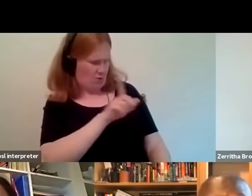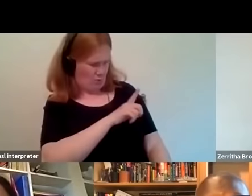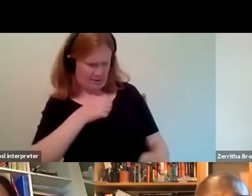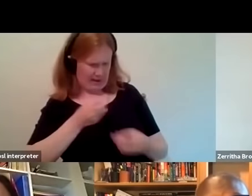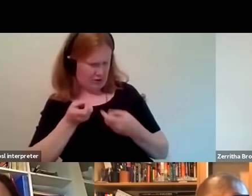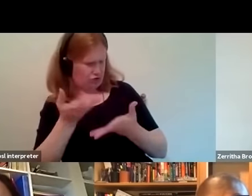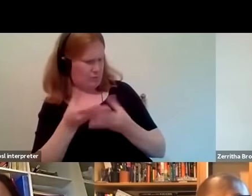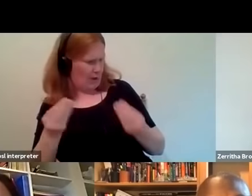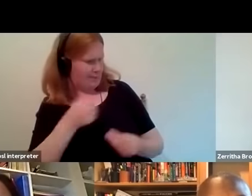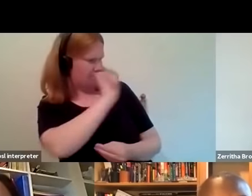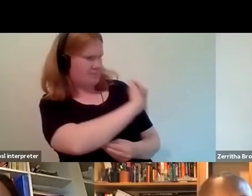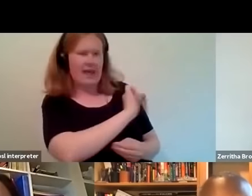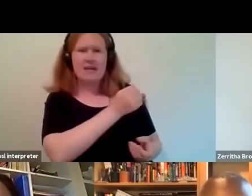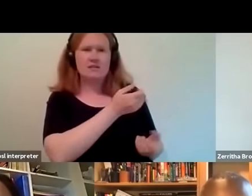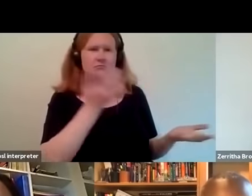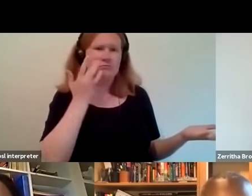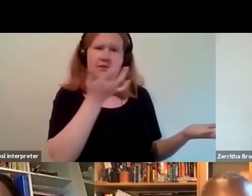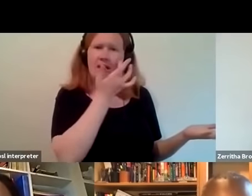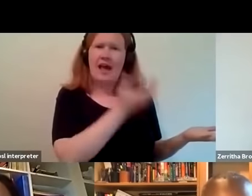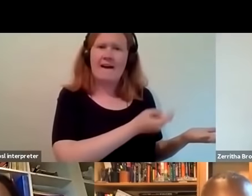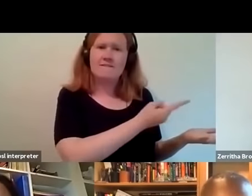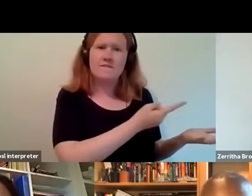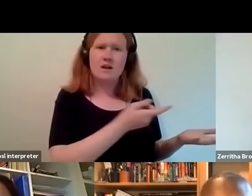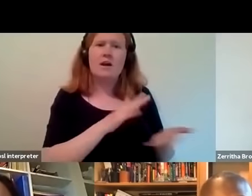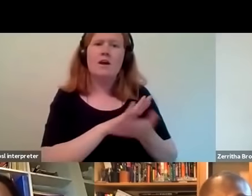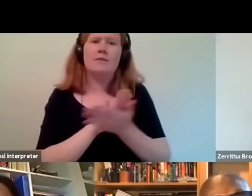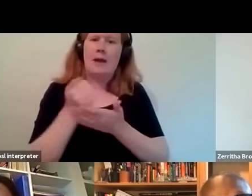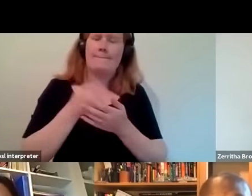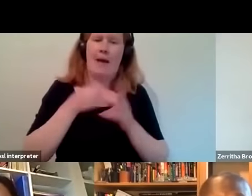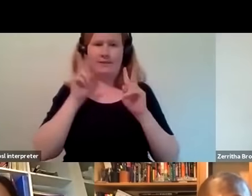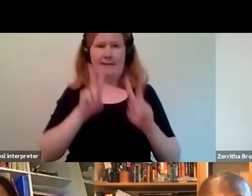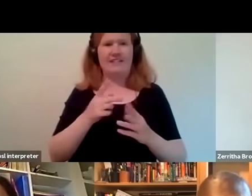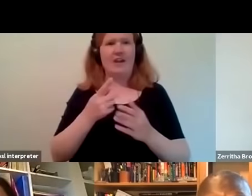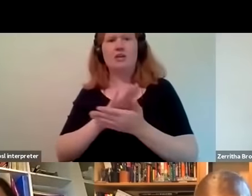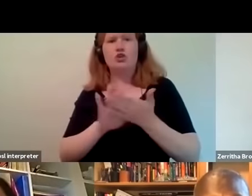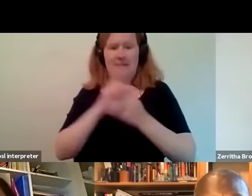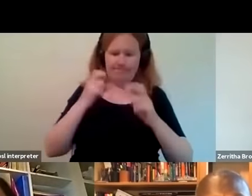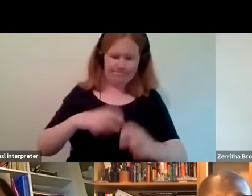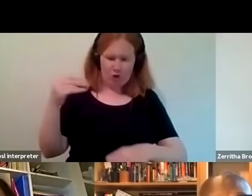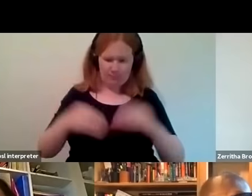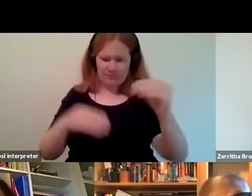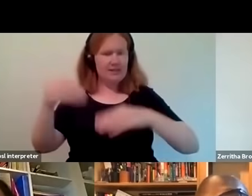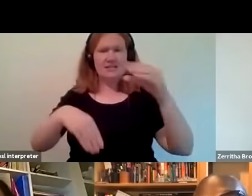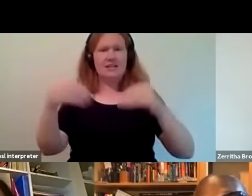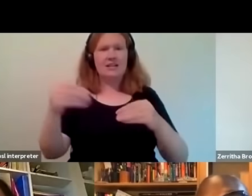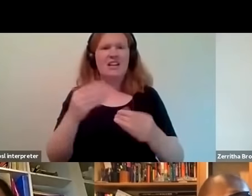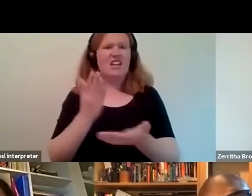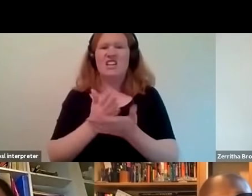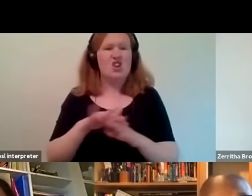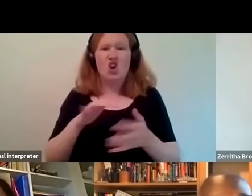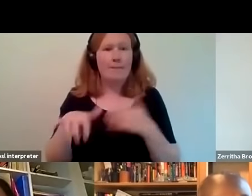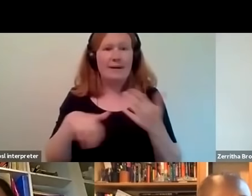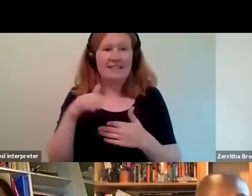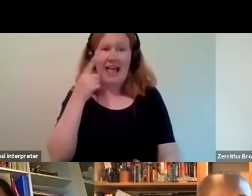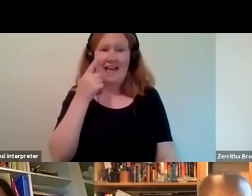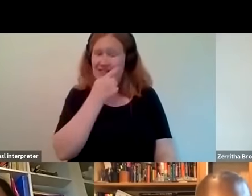is absent and so from my perspective in terms of sifting through it's not actually that complicated the evidence is there